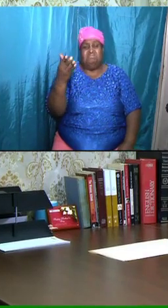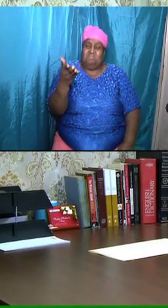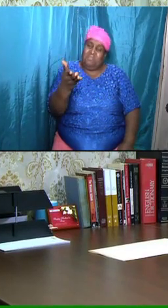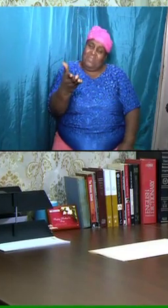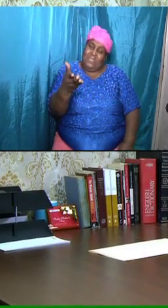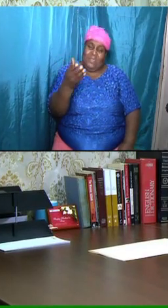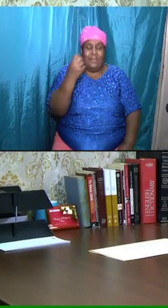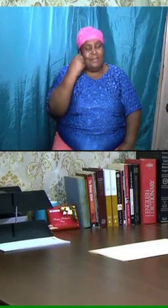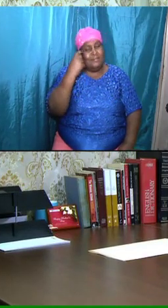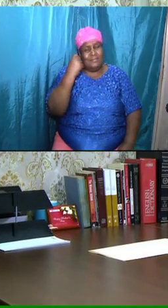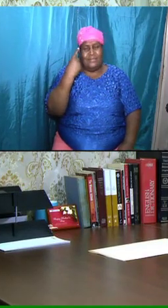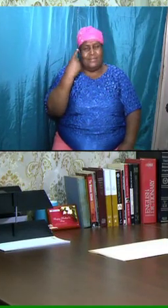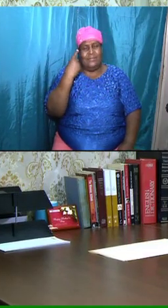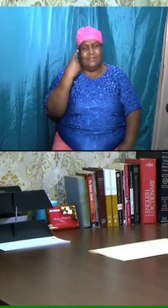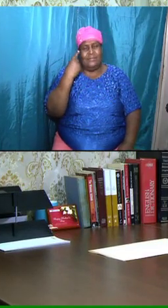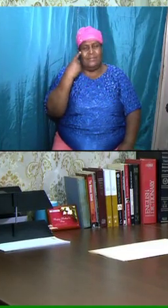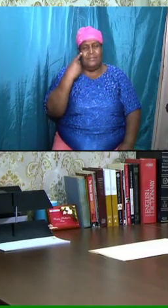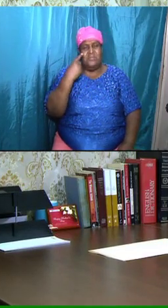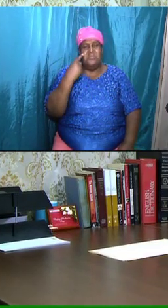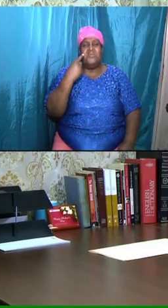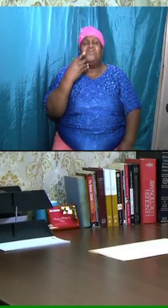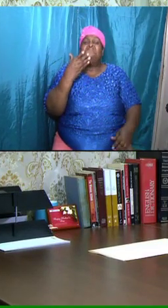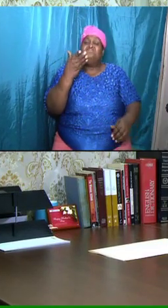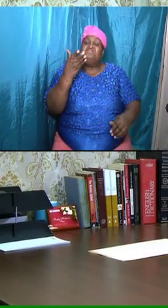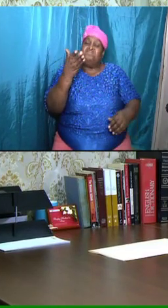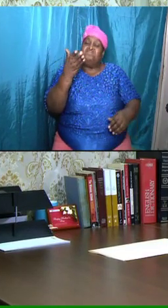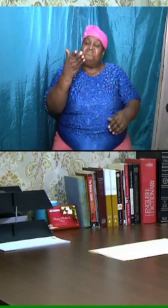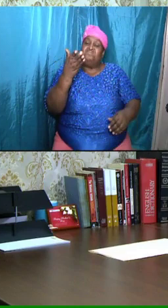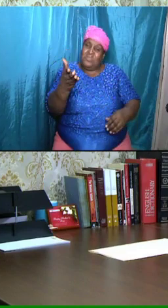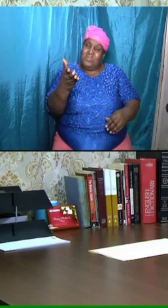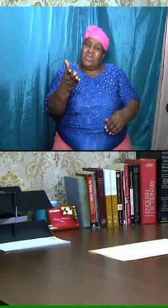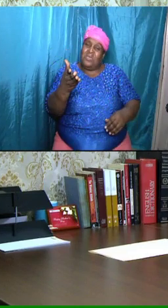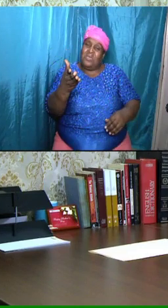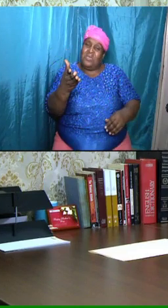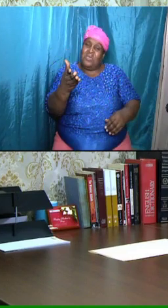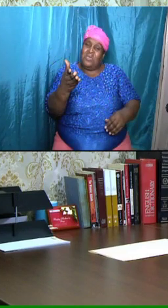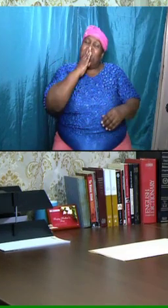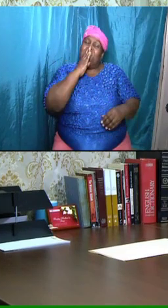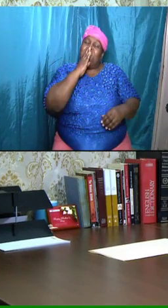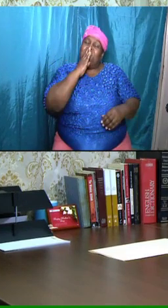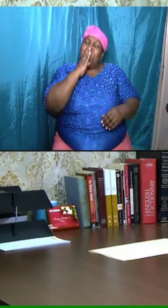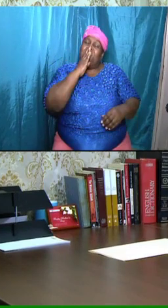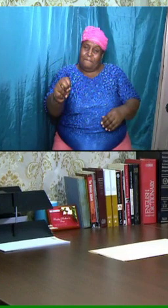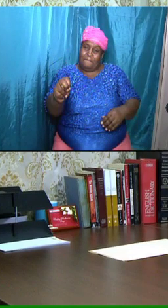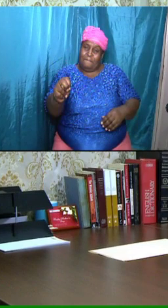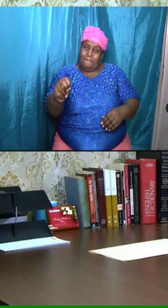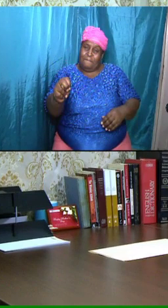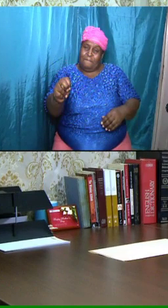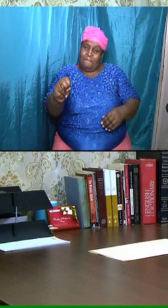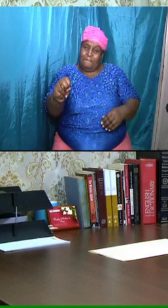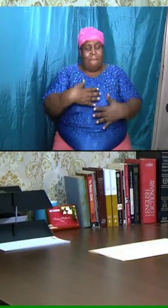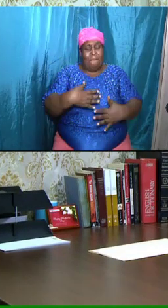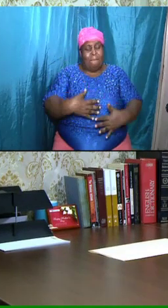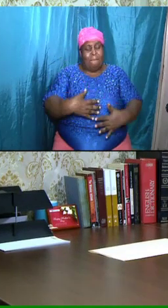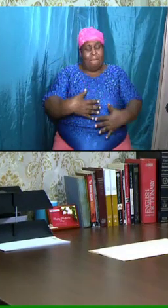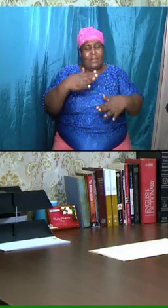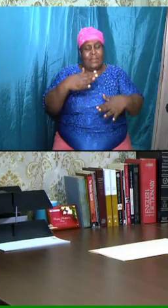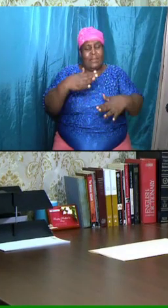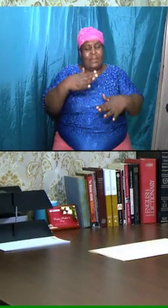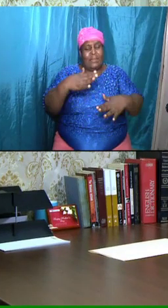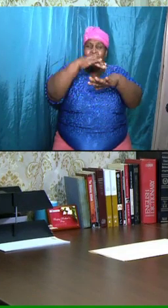that there were going to be or there would have been a body that called